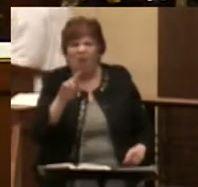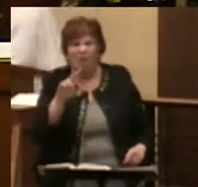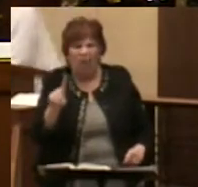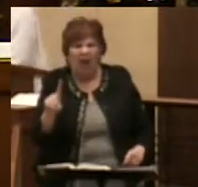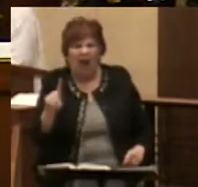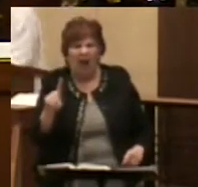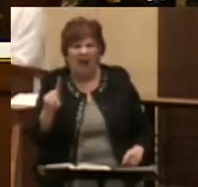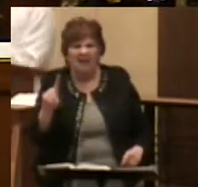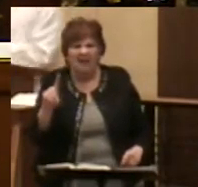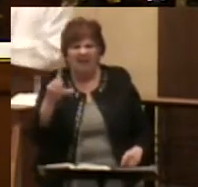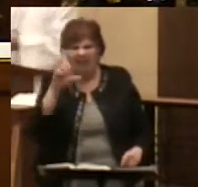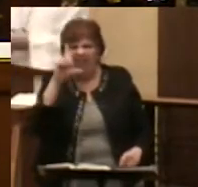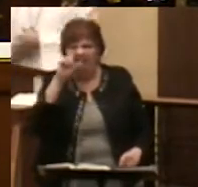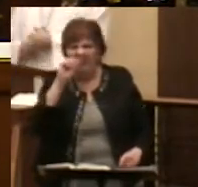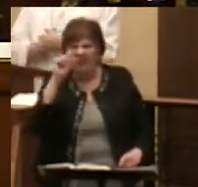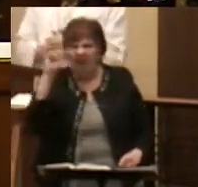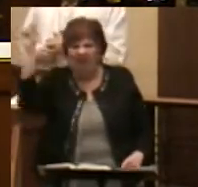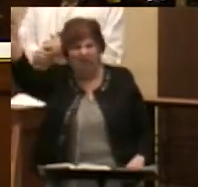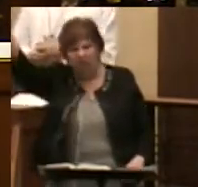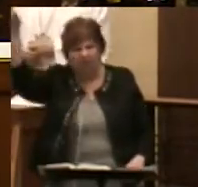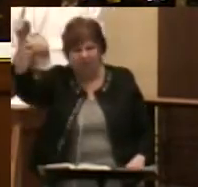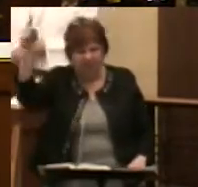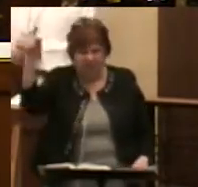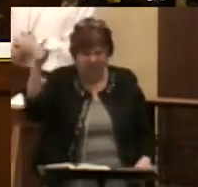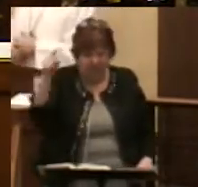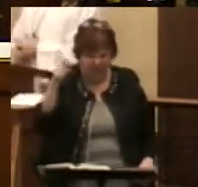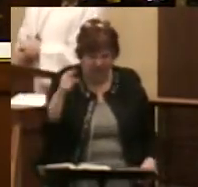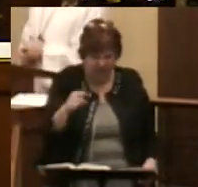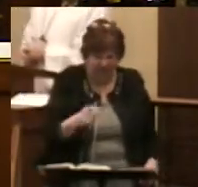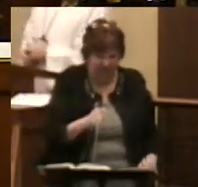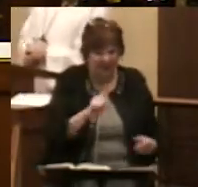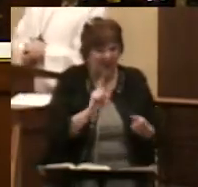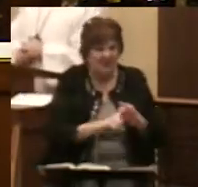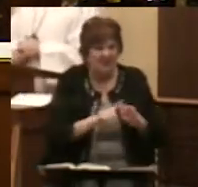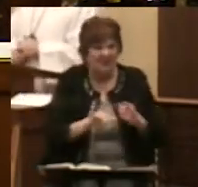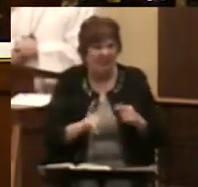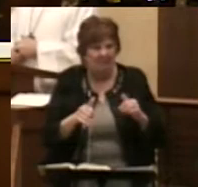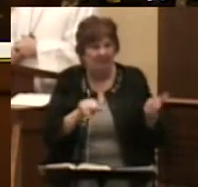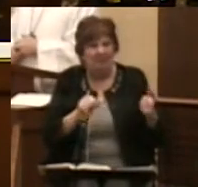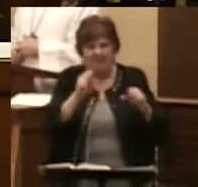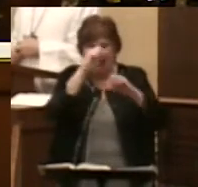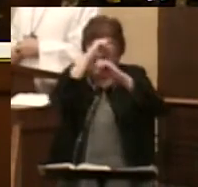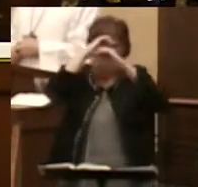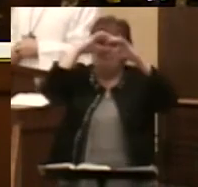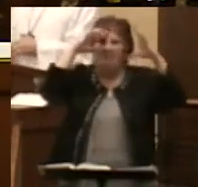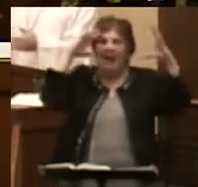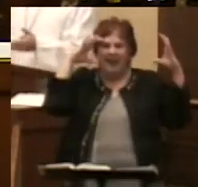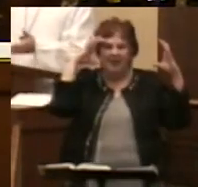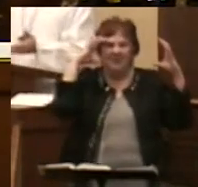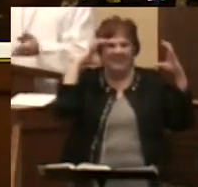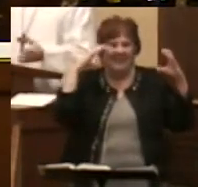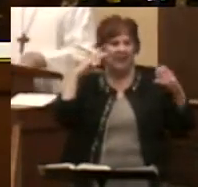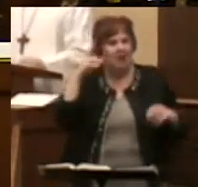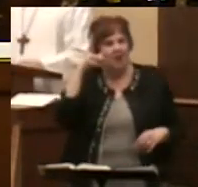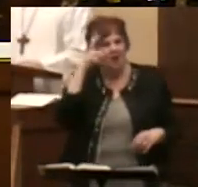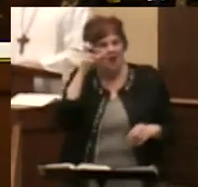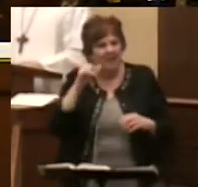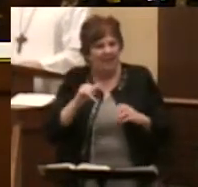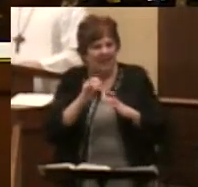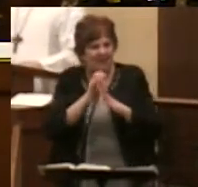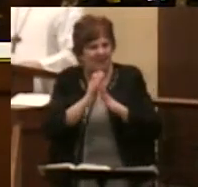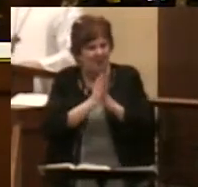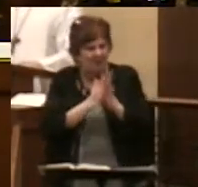about 100 miles an hour right into the baptism, which is how I imagined it, having heard this scripture